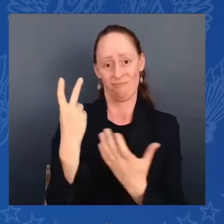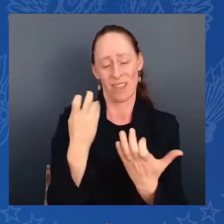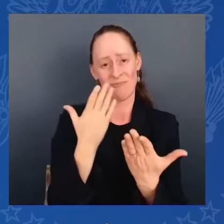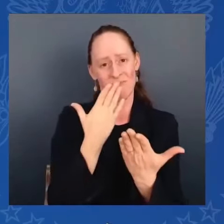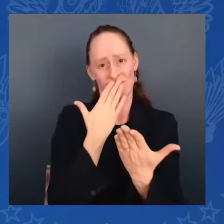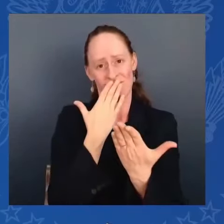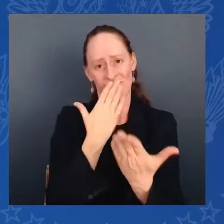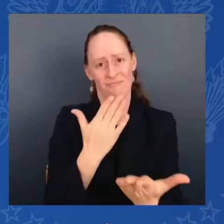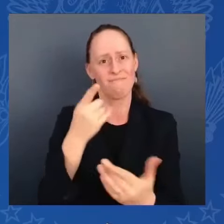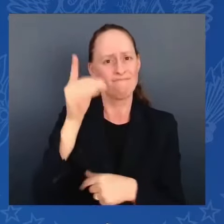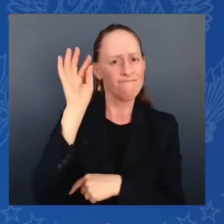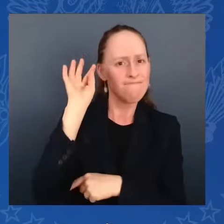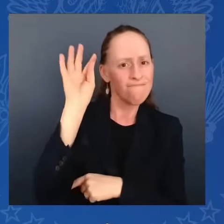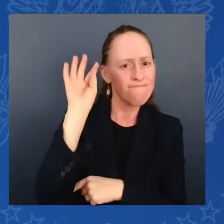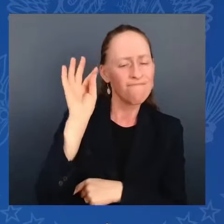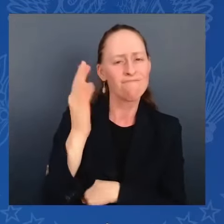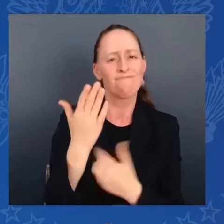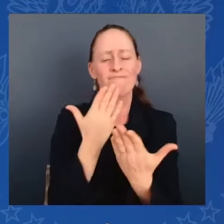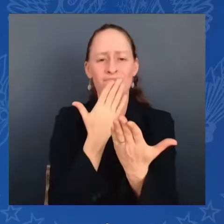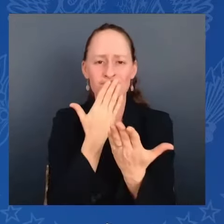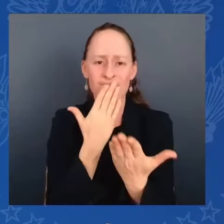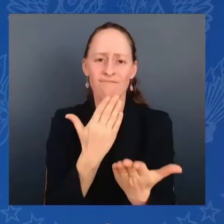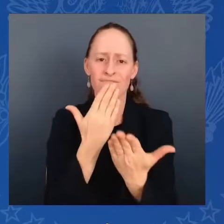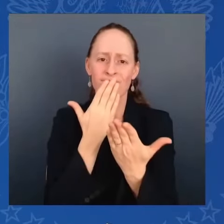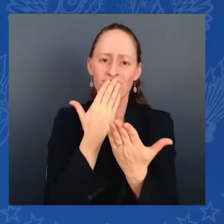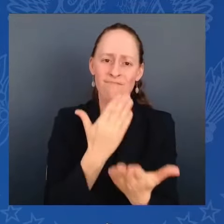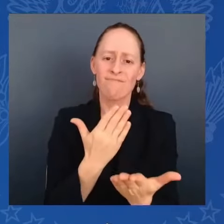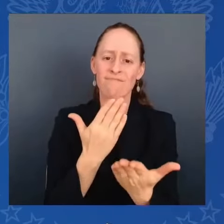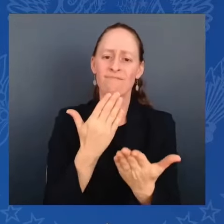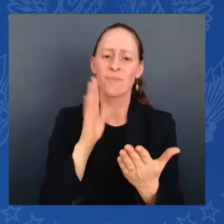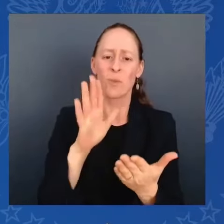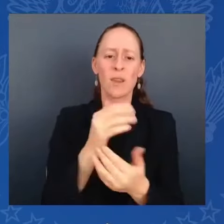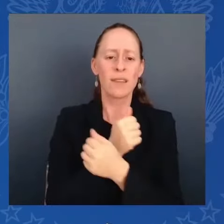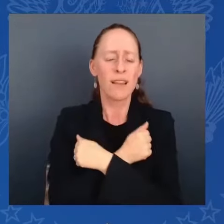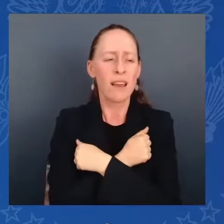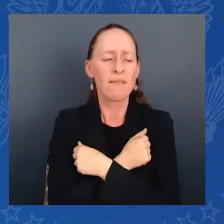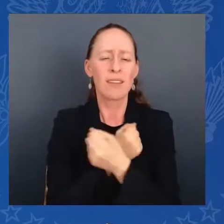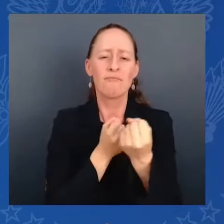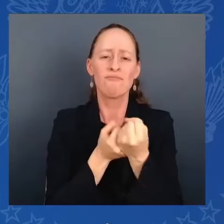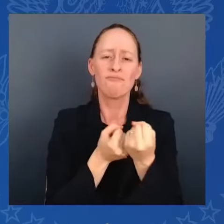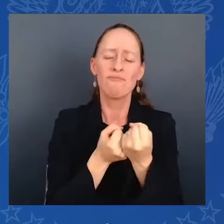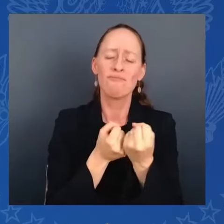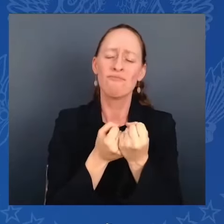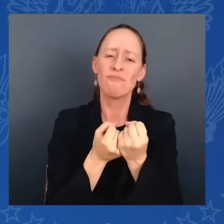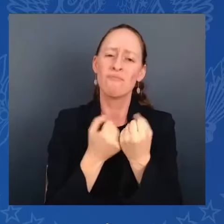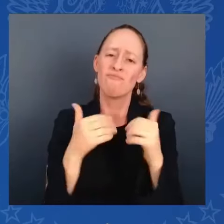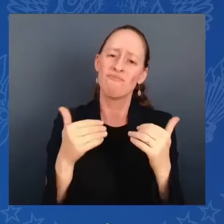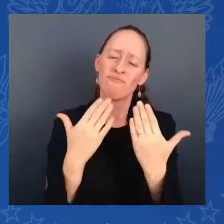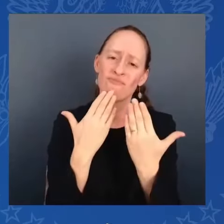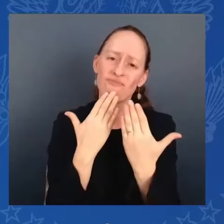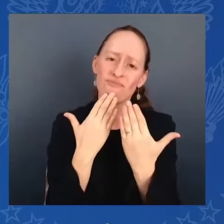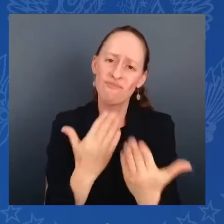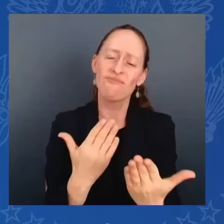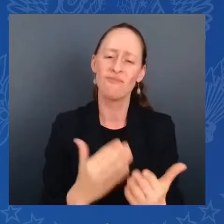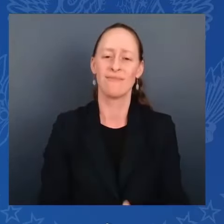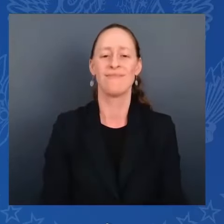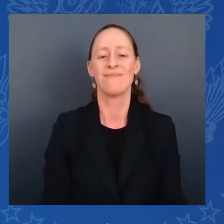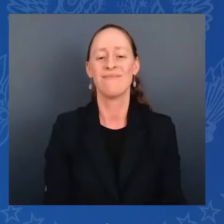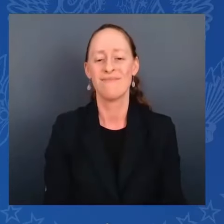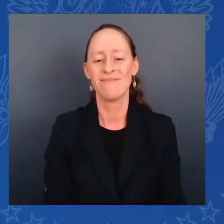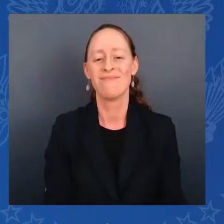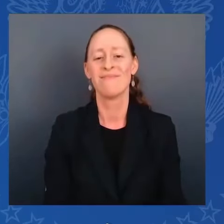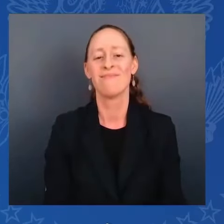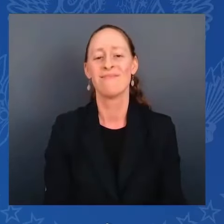joining us today and for your special blessing. Joining Forces, my White House initiative that supports military and veteran